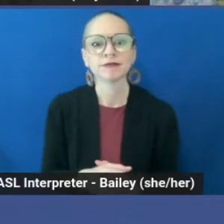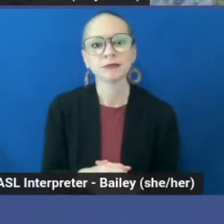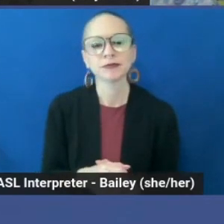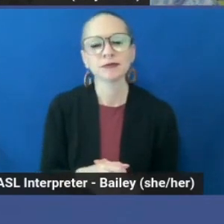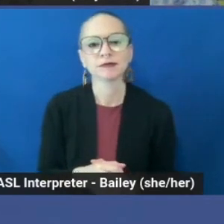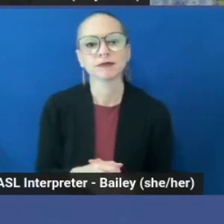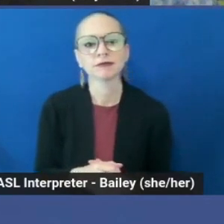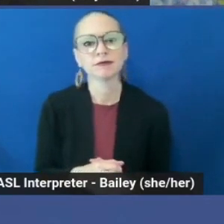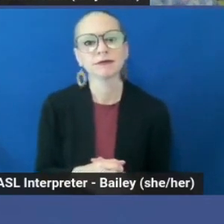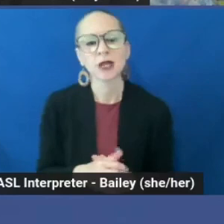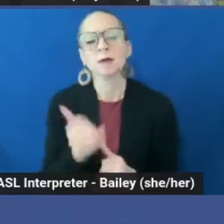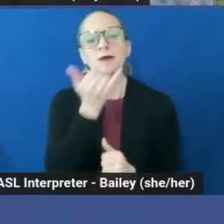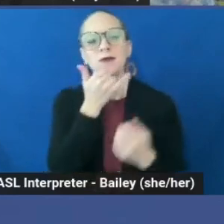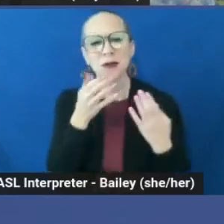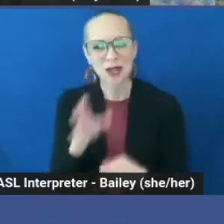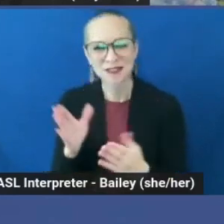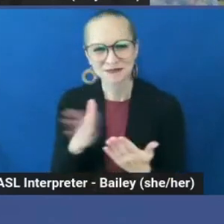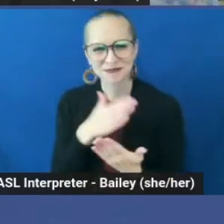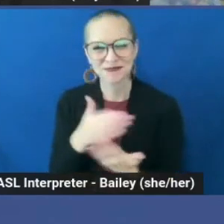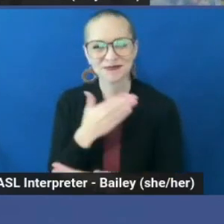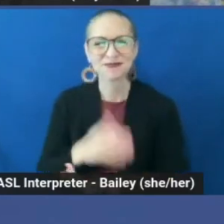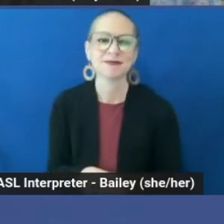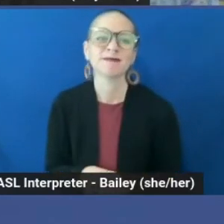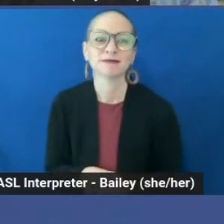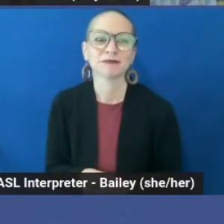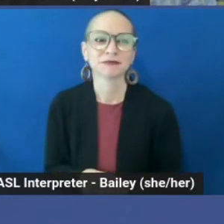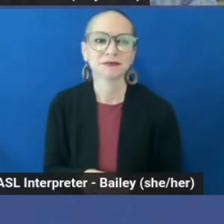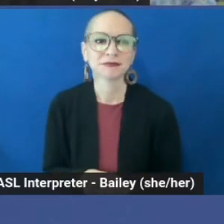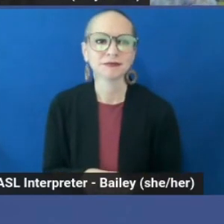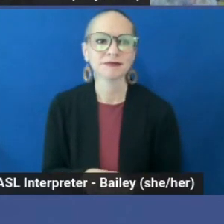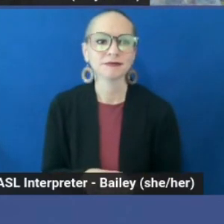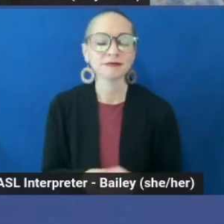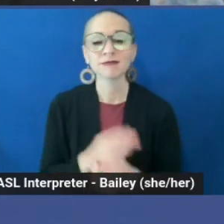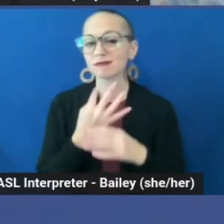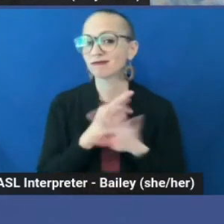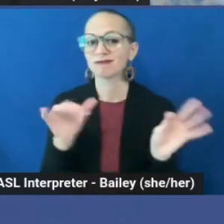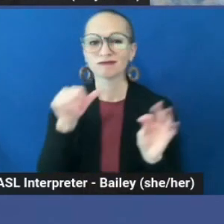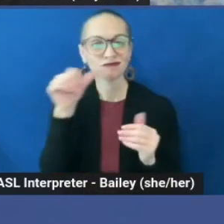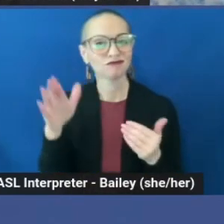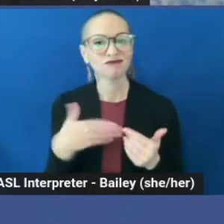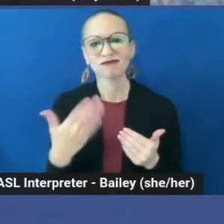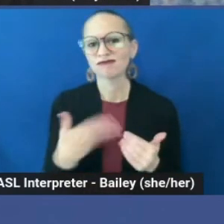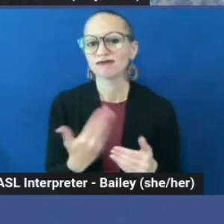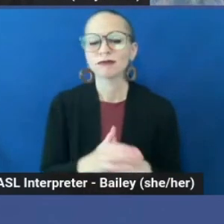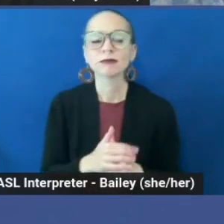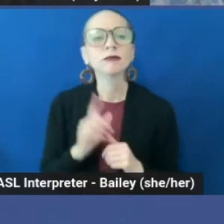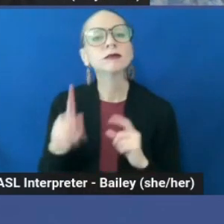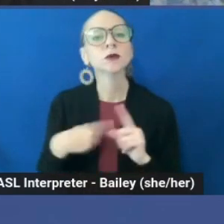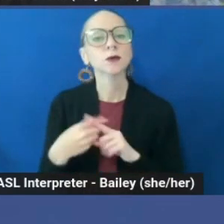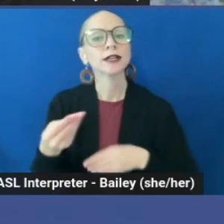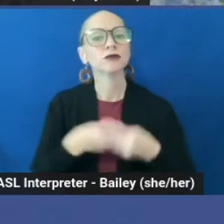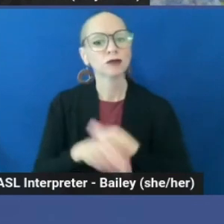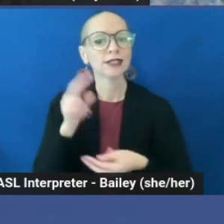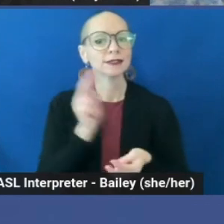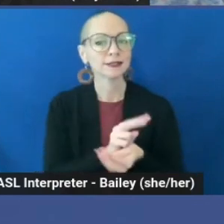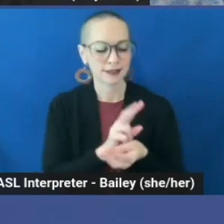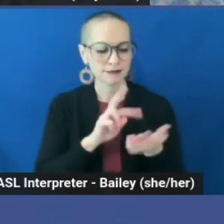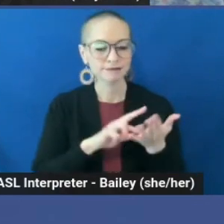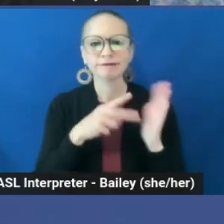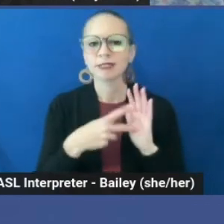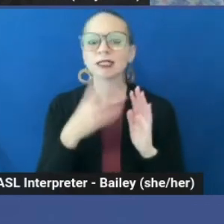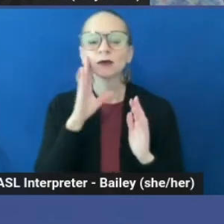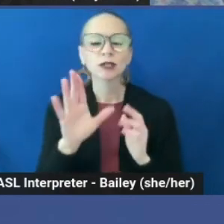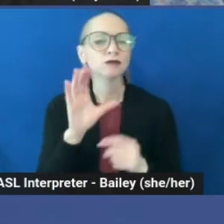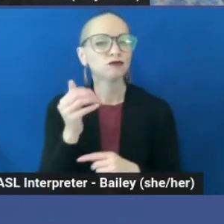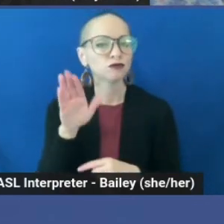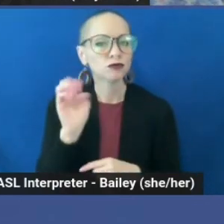Sorry, I'm going the wrong way. Okay, so freedom ain't easy. When trading sex is criminalized, it's much harder